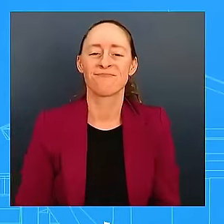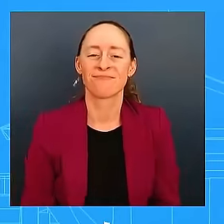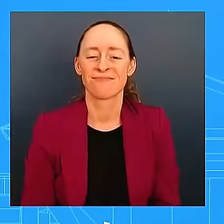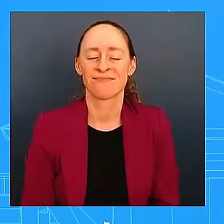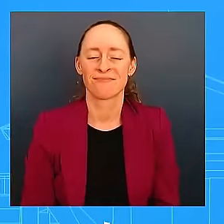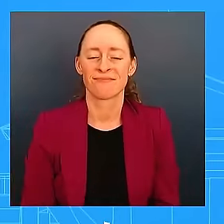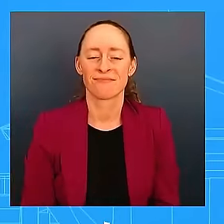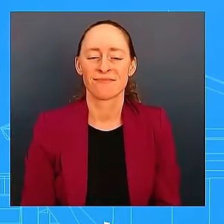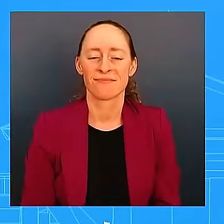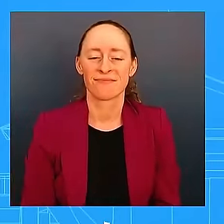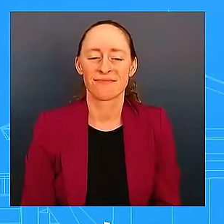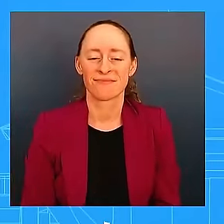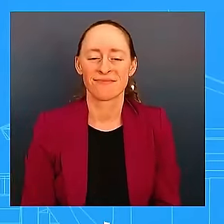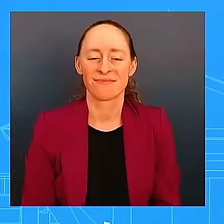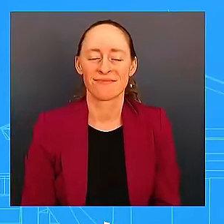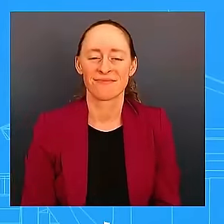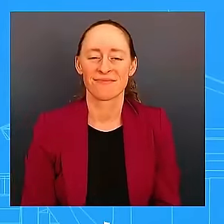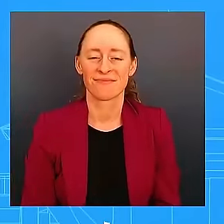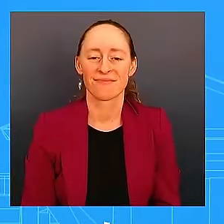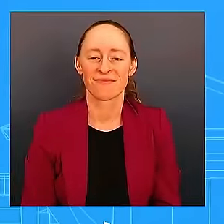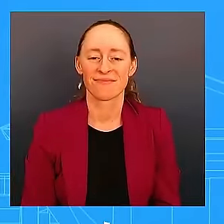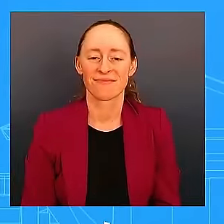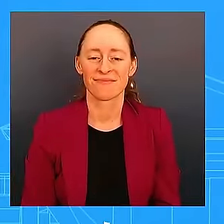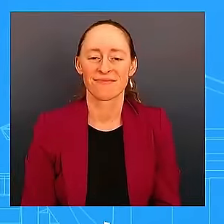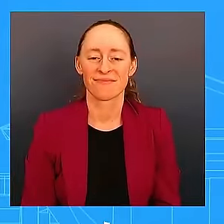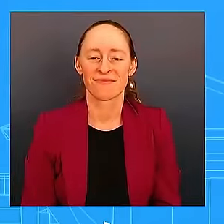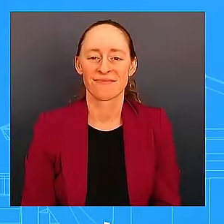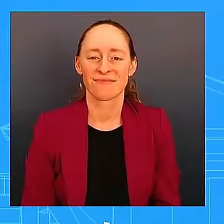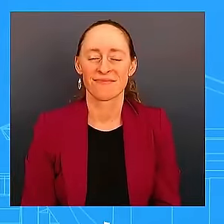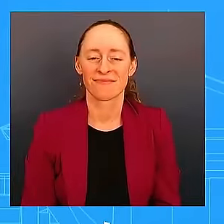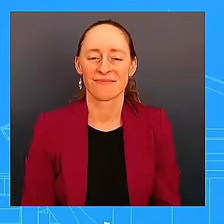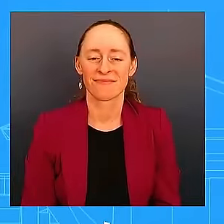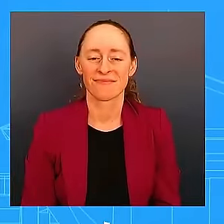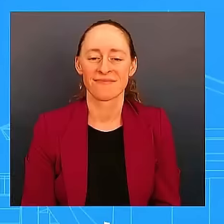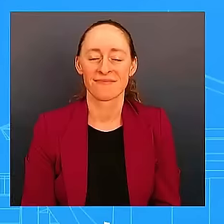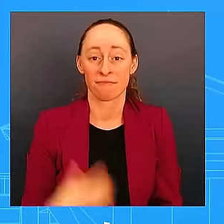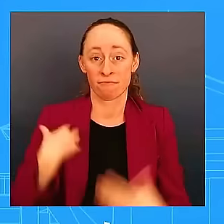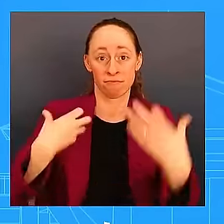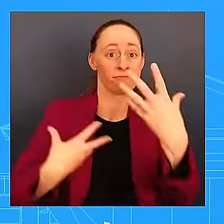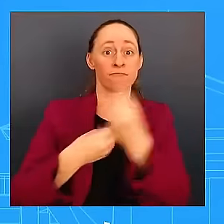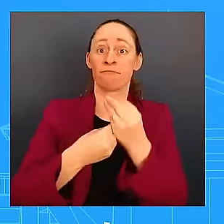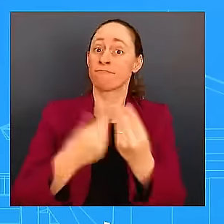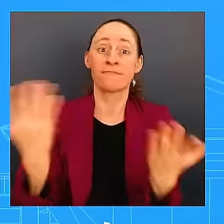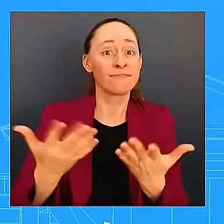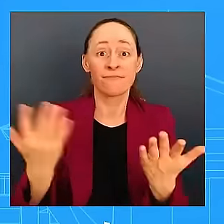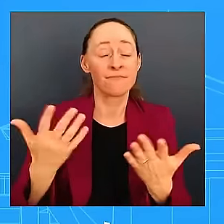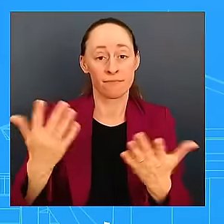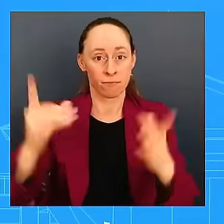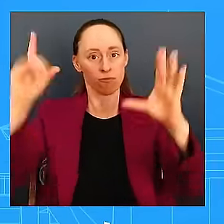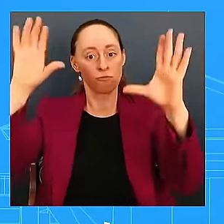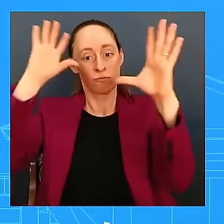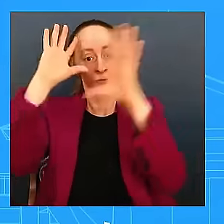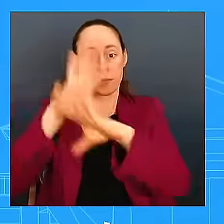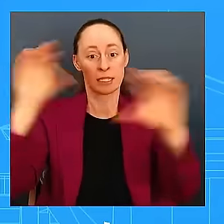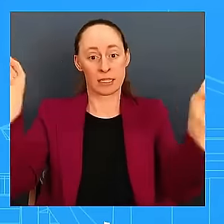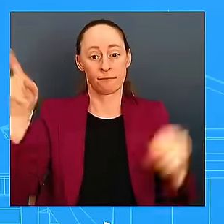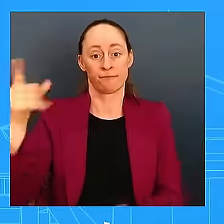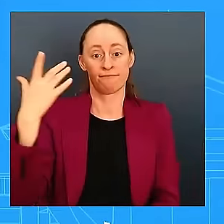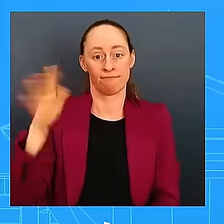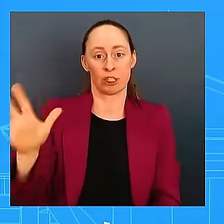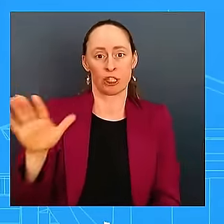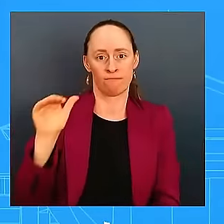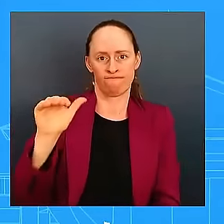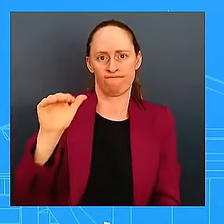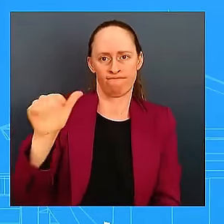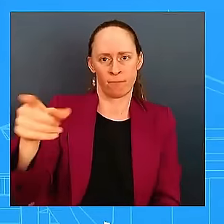just wanted to add, the President asked to have the Administrator come to the podium today because of